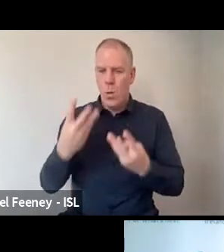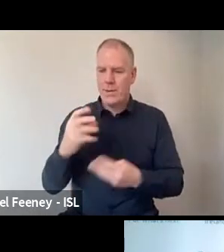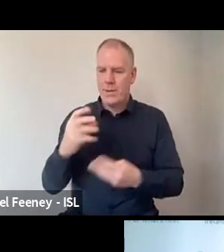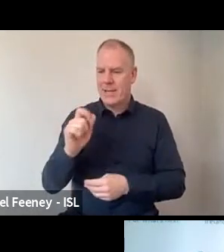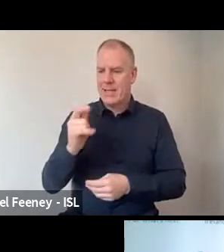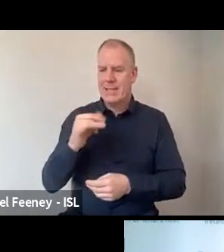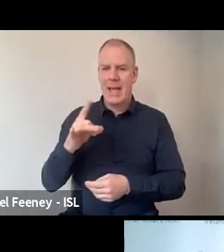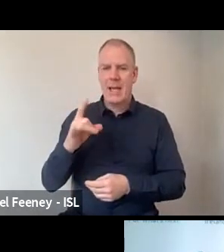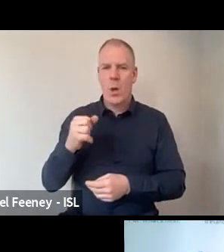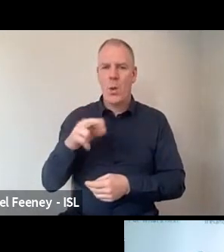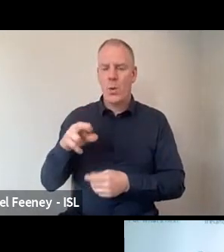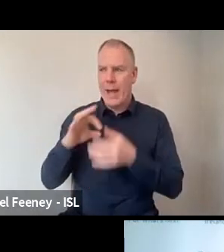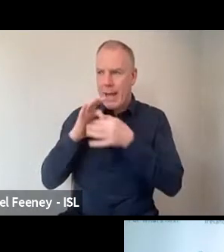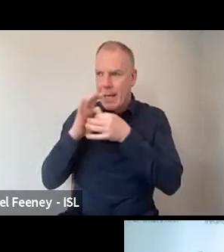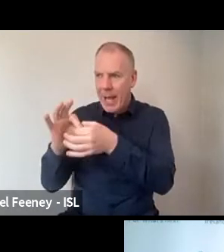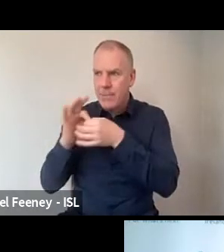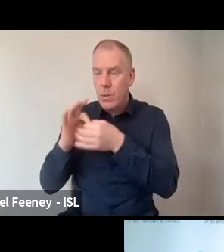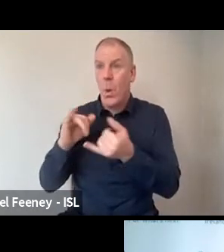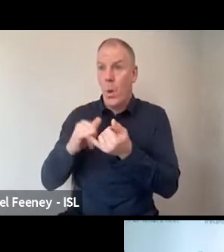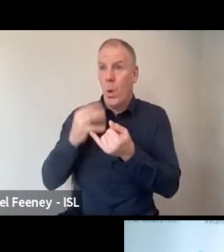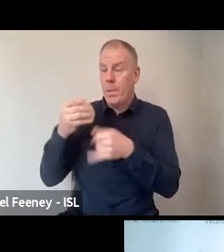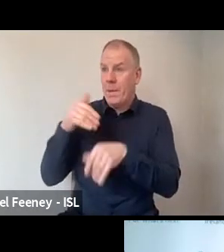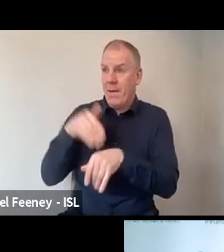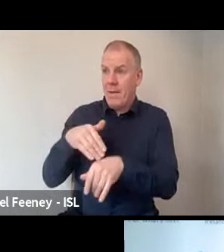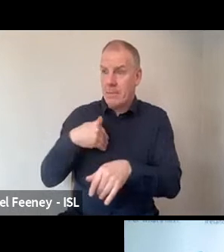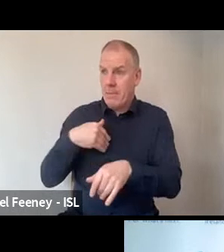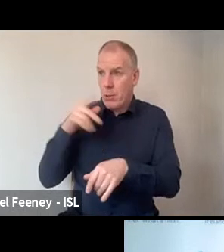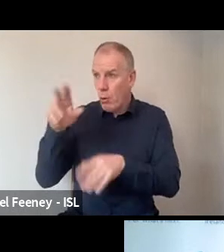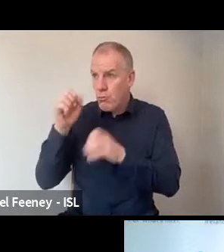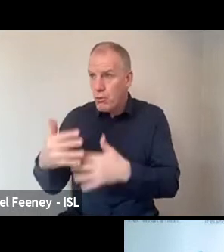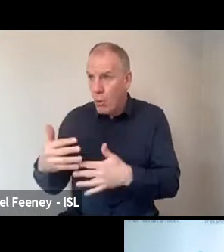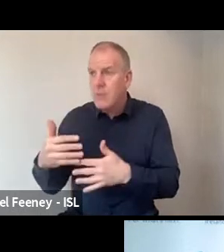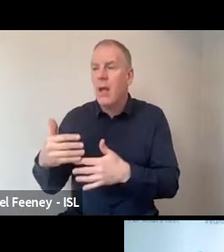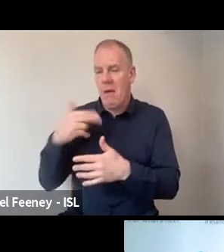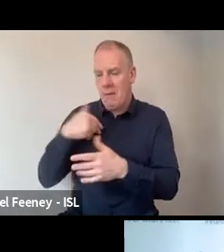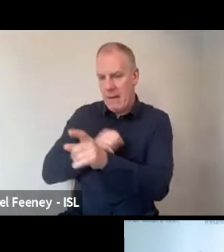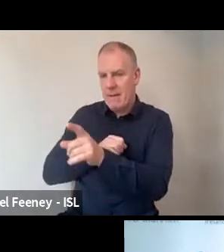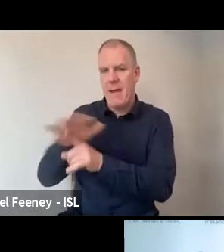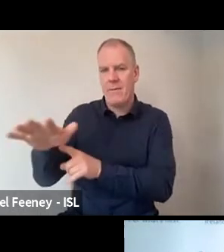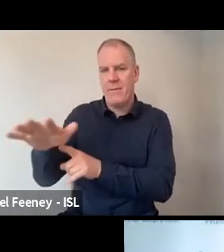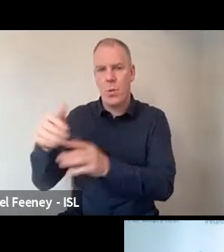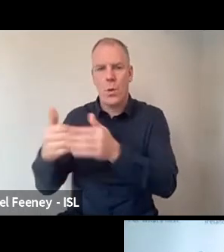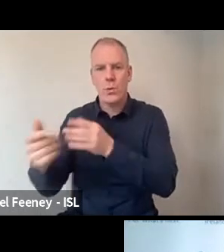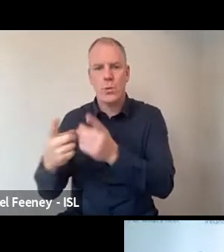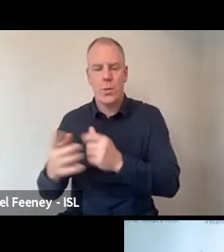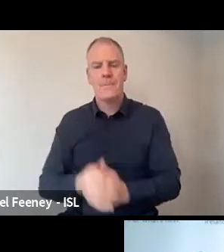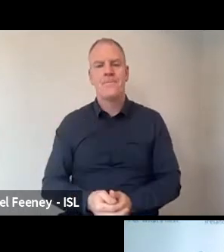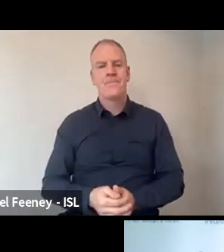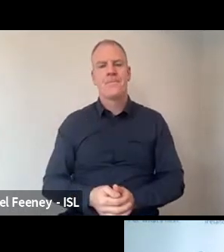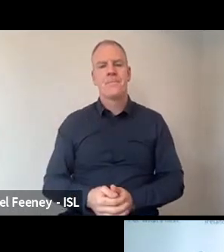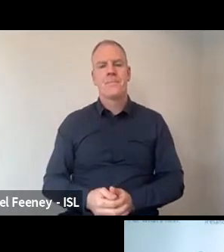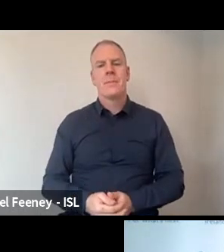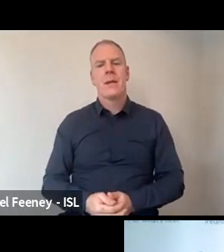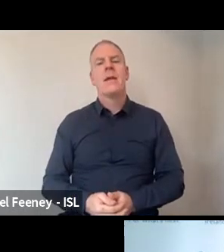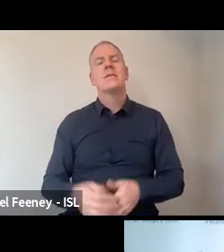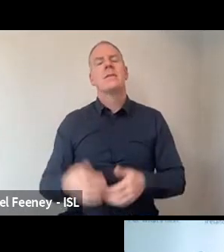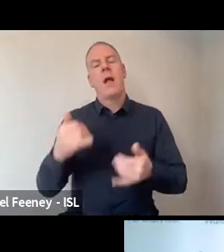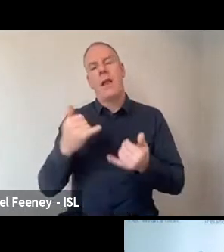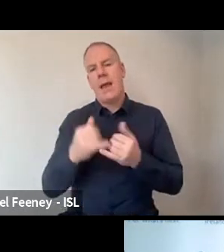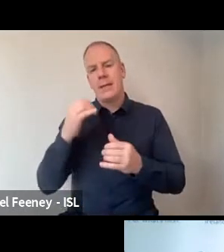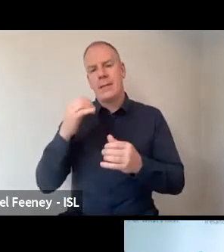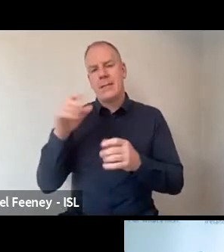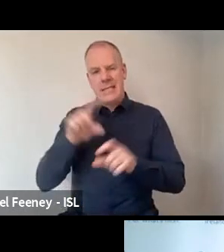engagement where those who are going to be kind of directly affected. So that that's a kind of science communication